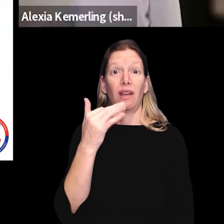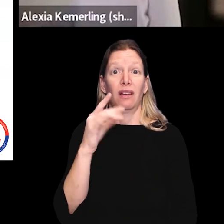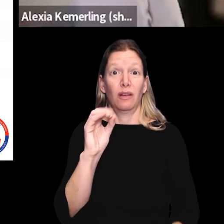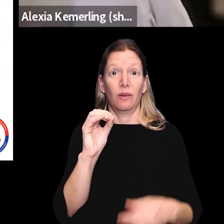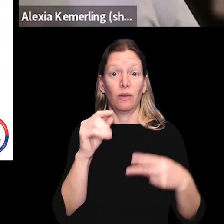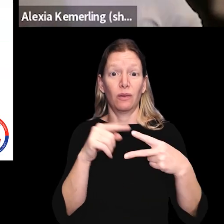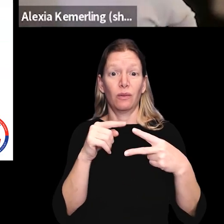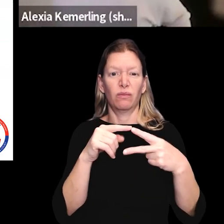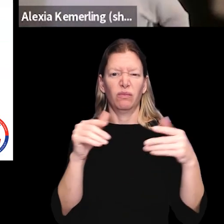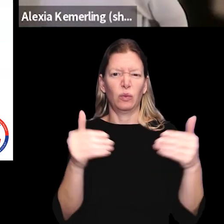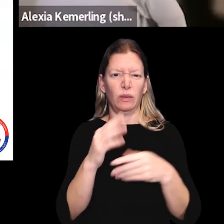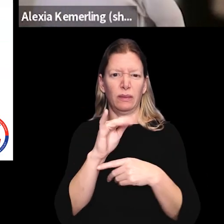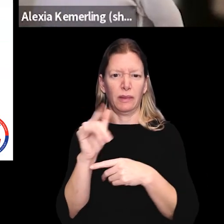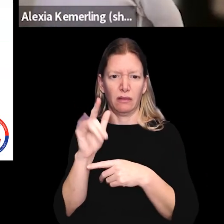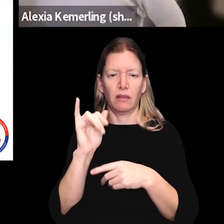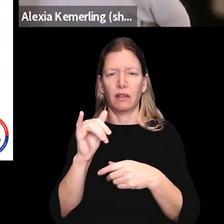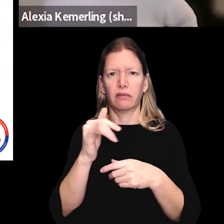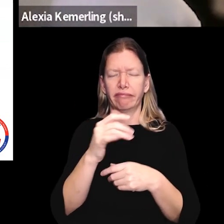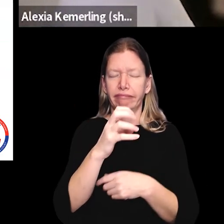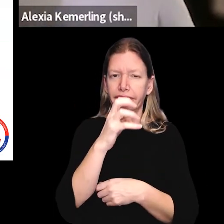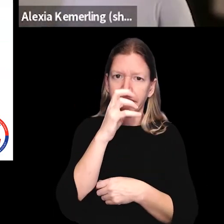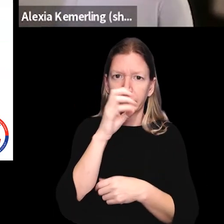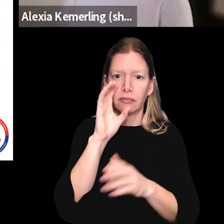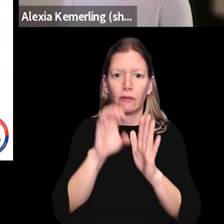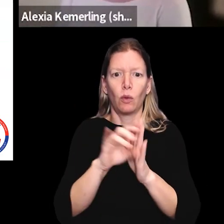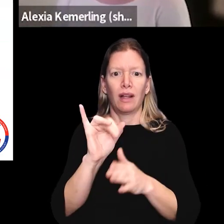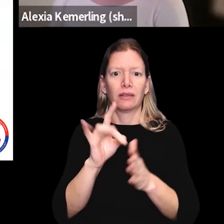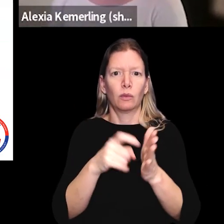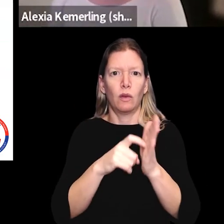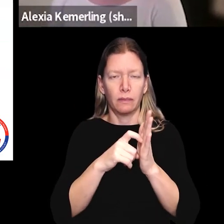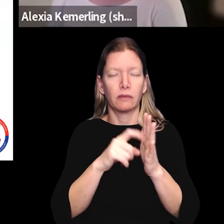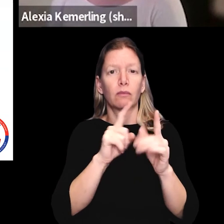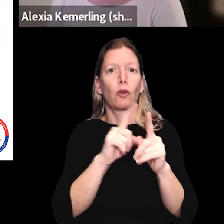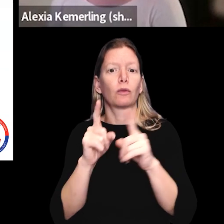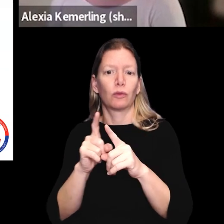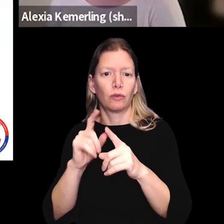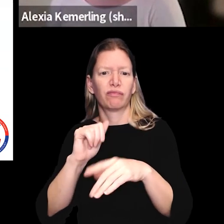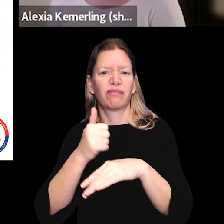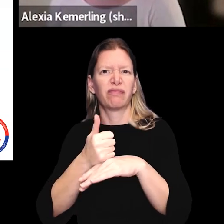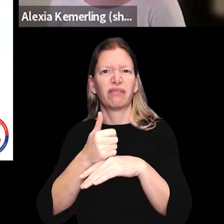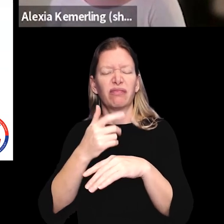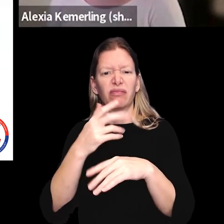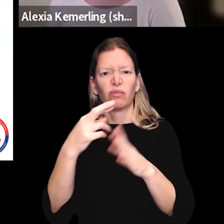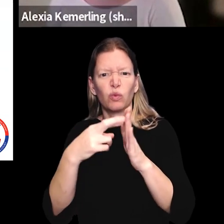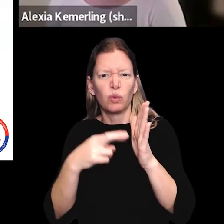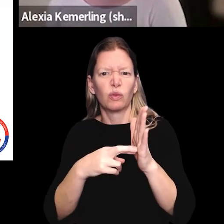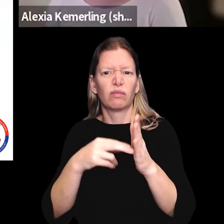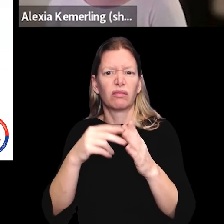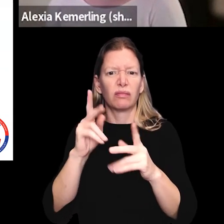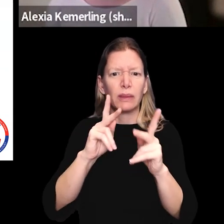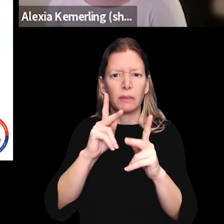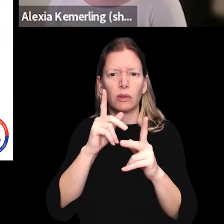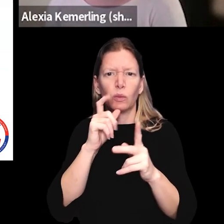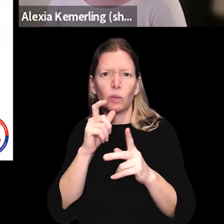Ohio introduced a bill that created strict photo ID requirements and also created rules around